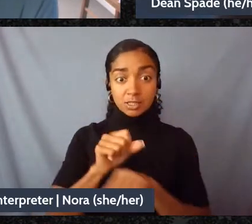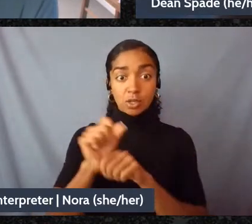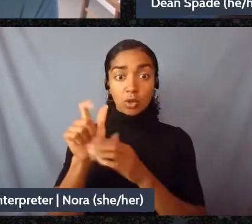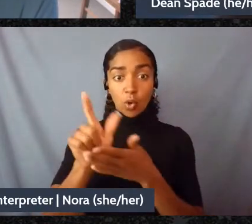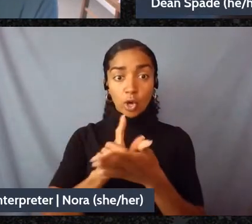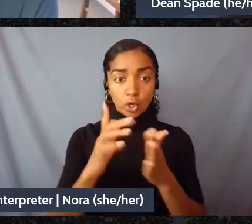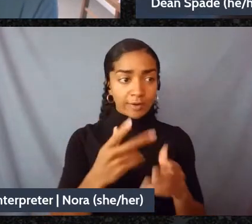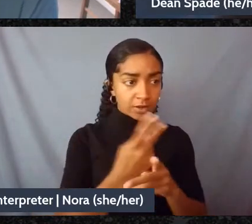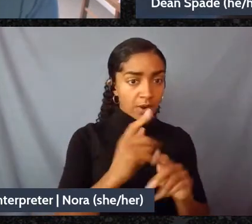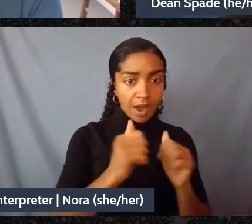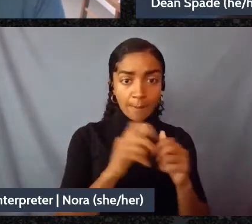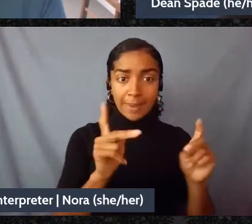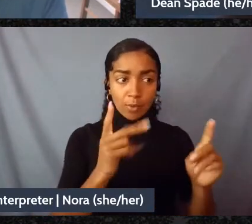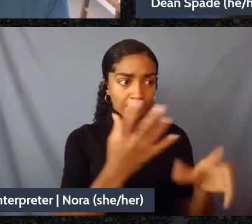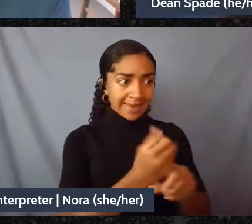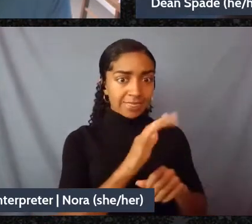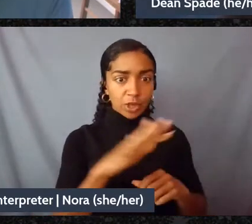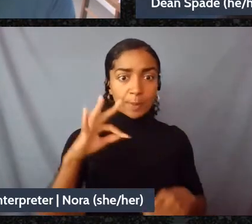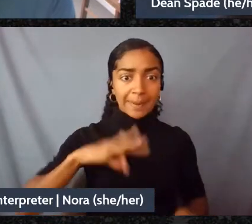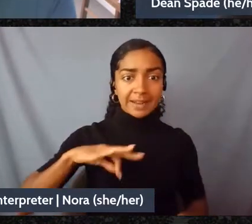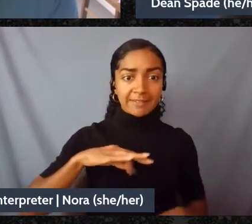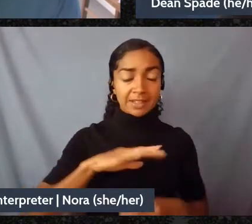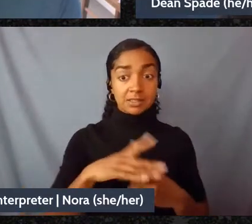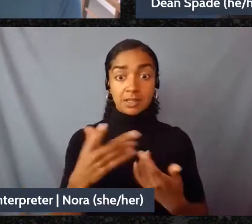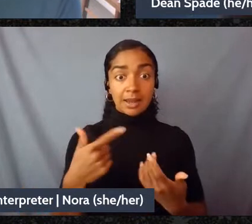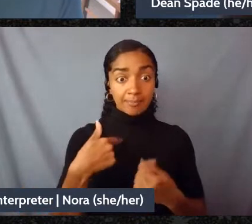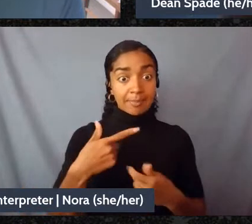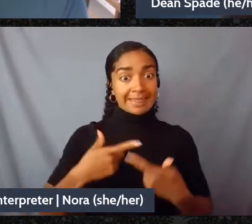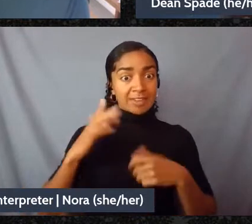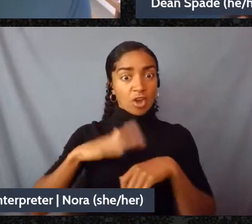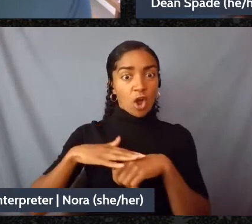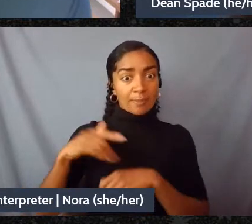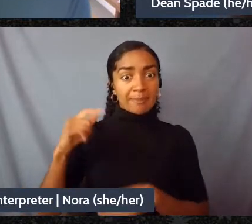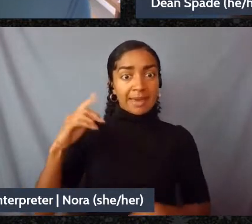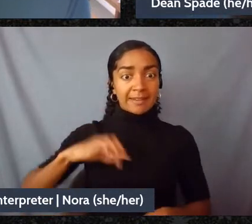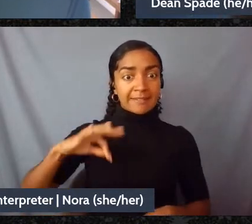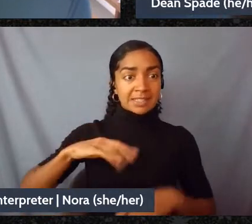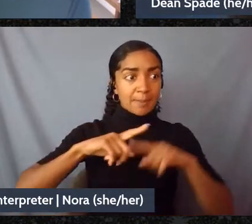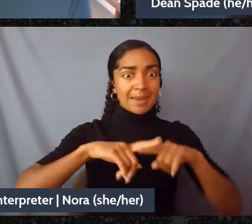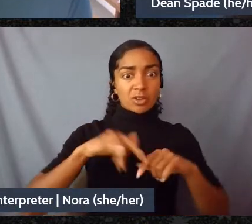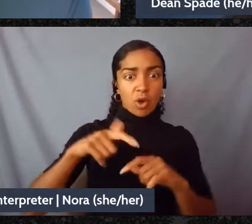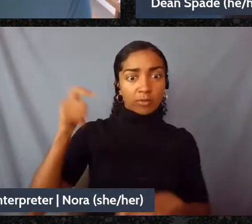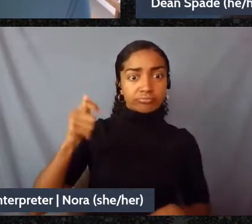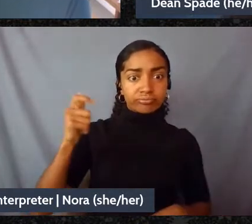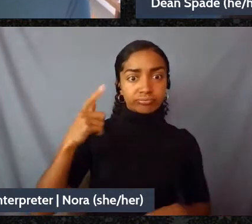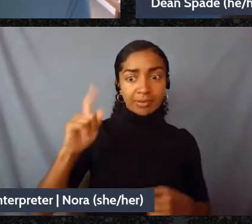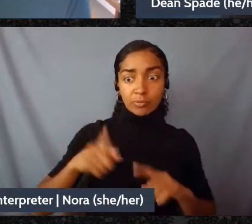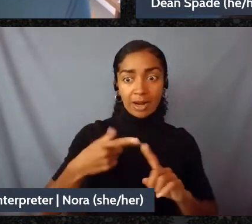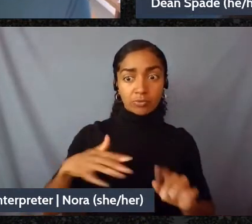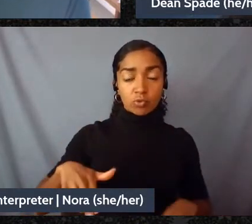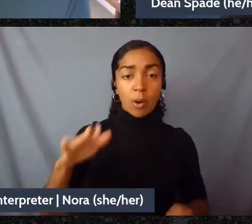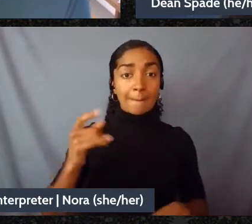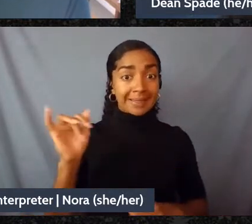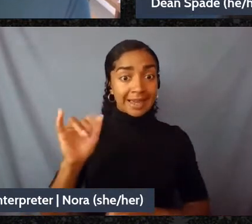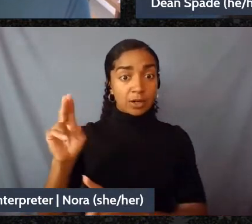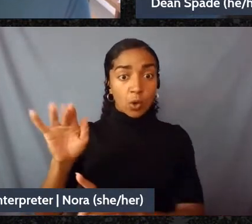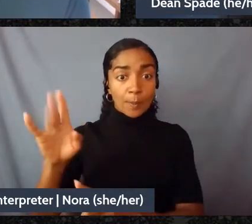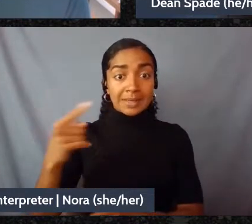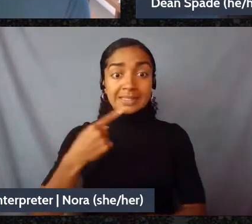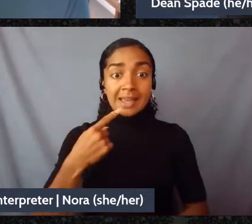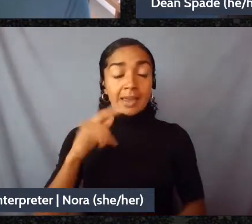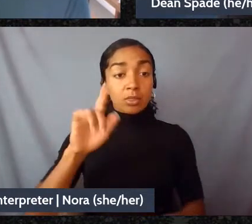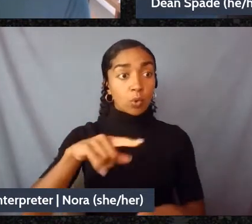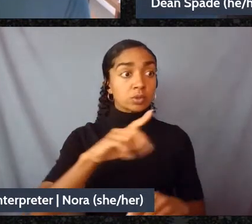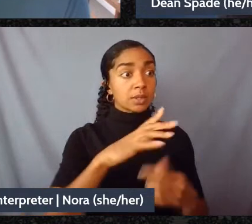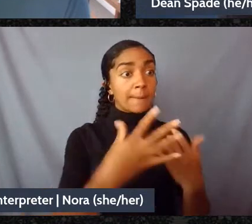kid it's so clear as Naomi said that those poor relief and disaster relief systems are